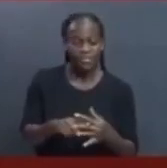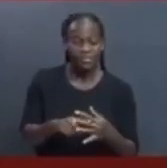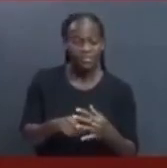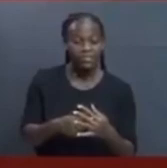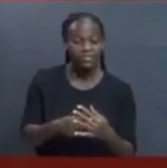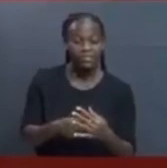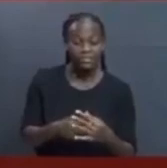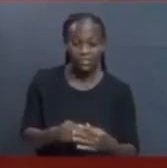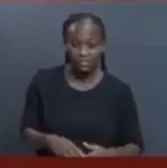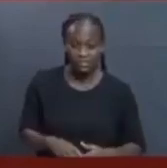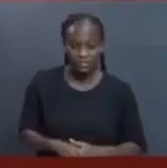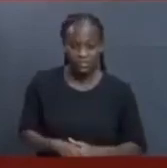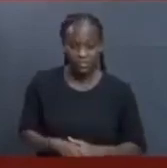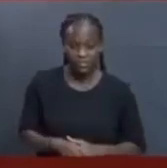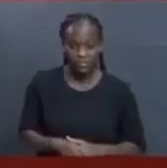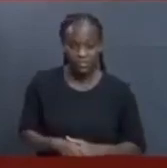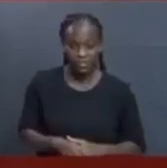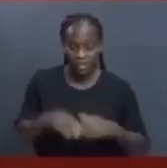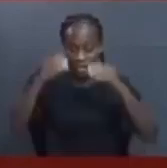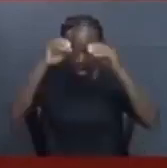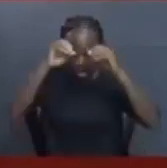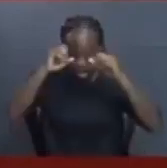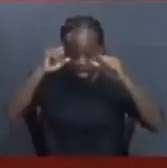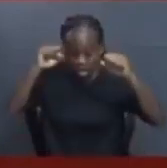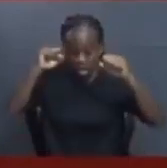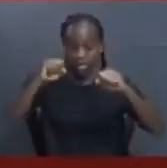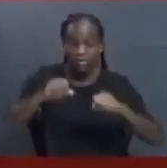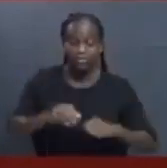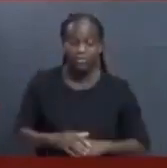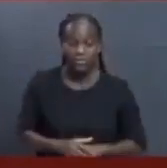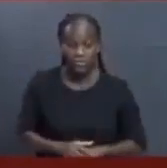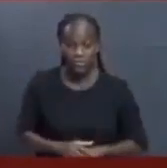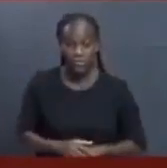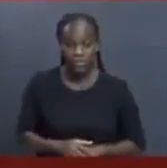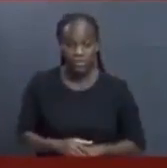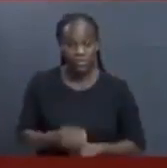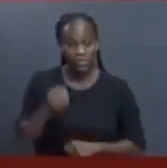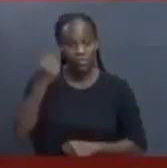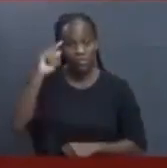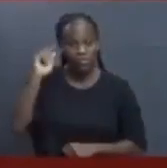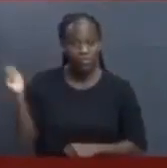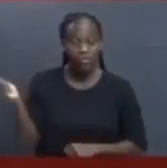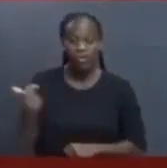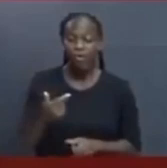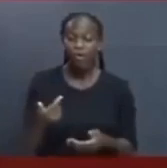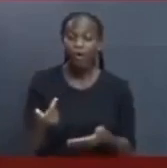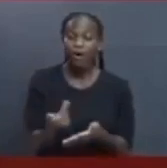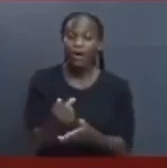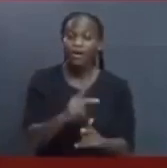by His Excellency the President for all Ghanaians to follow